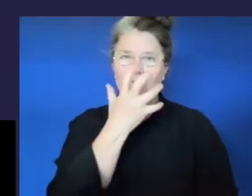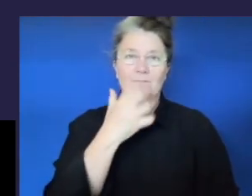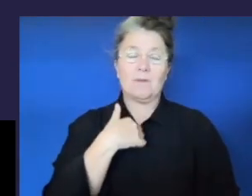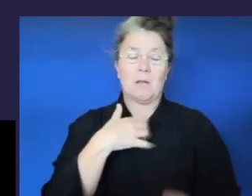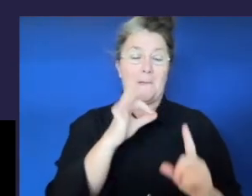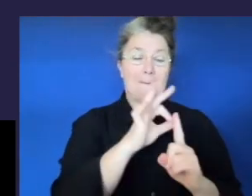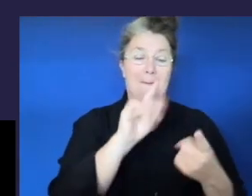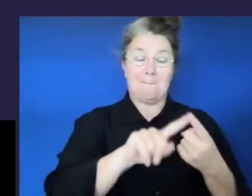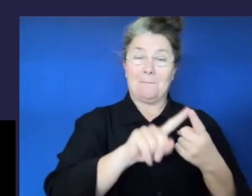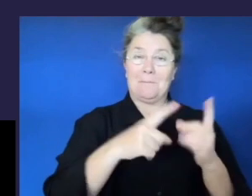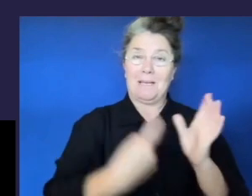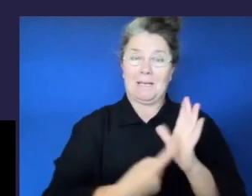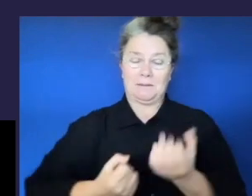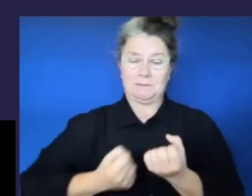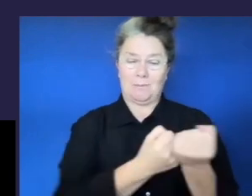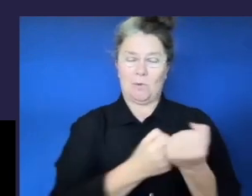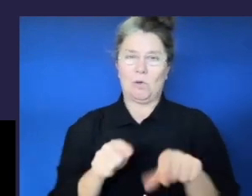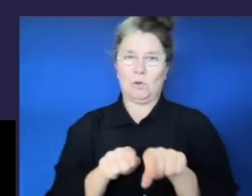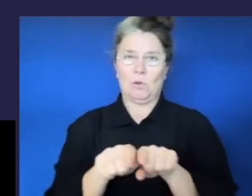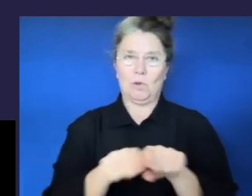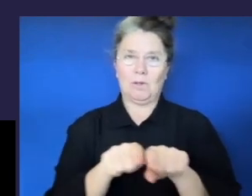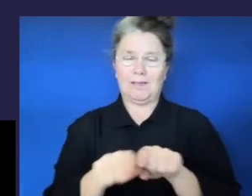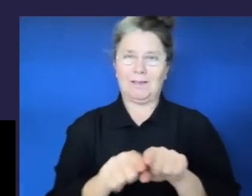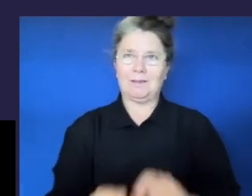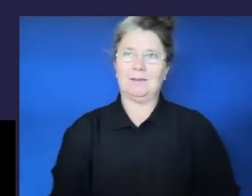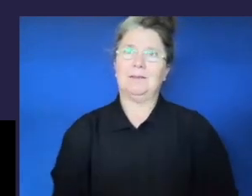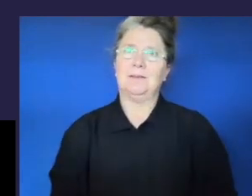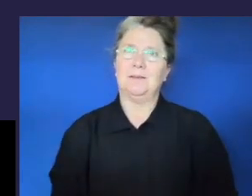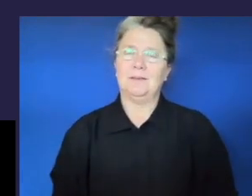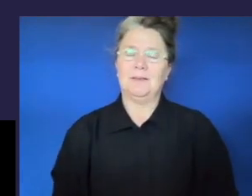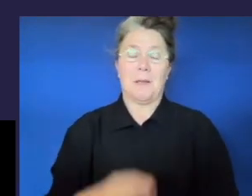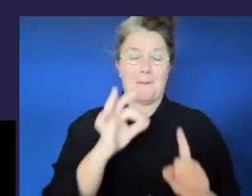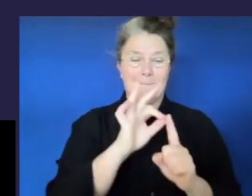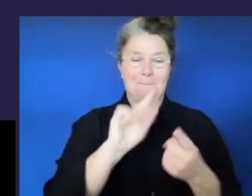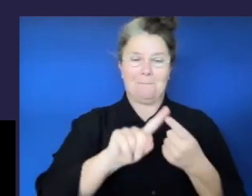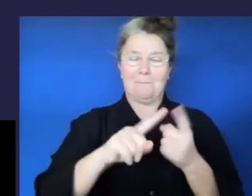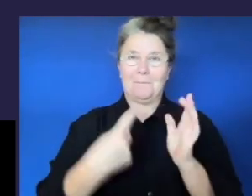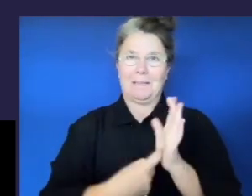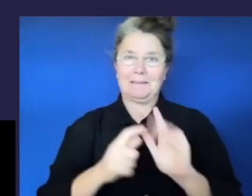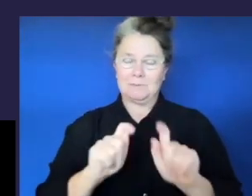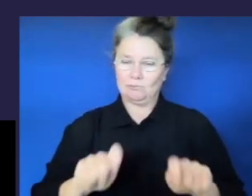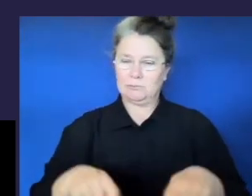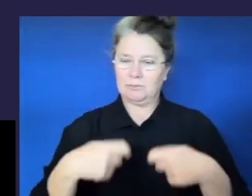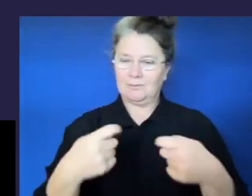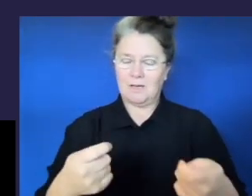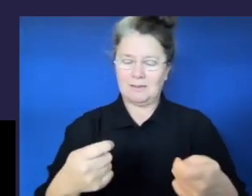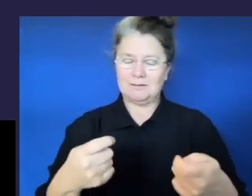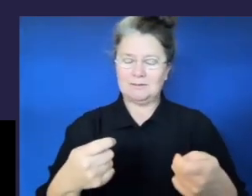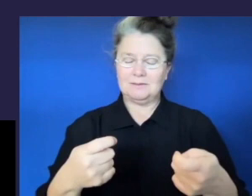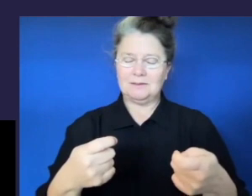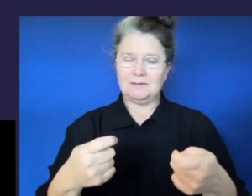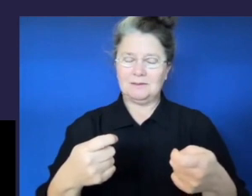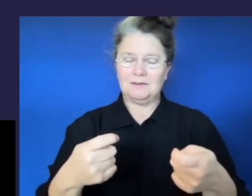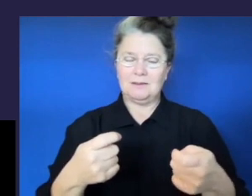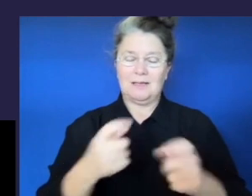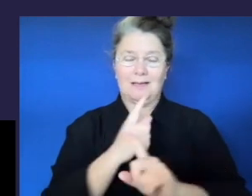and strategies to facilitate the access and participation of students in instructional tasks and social events.